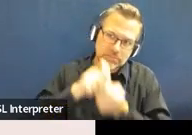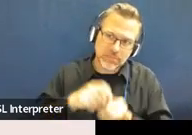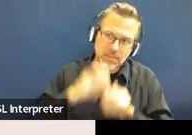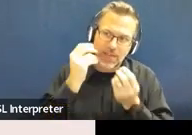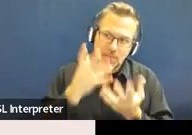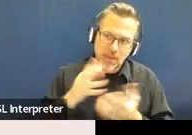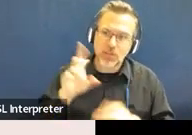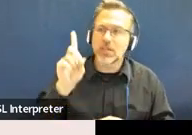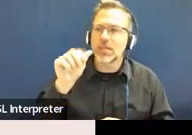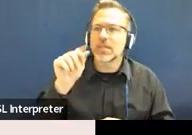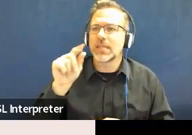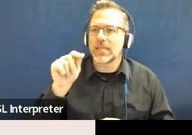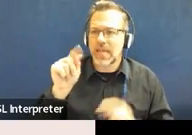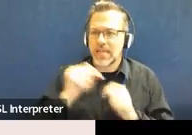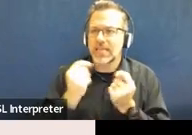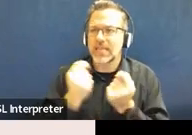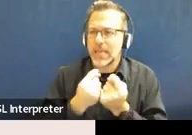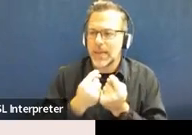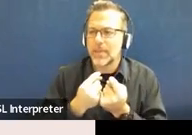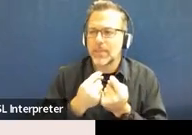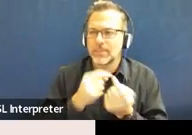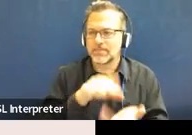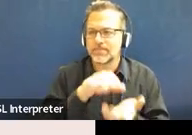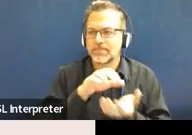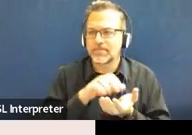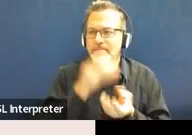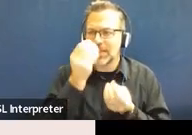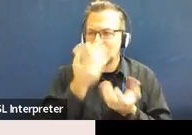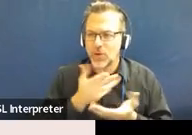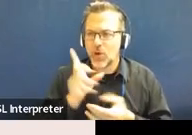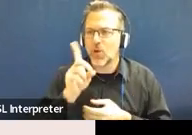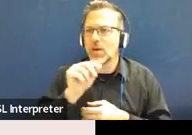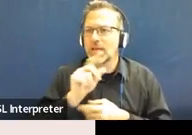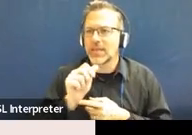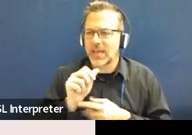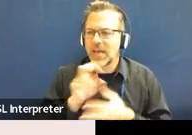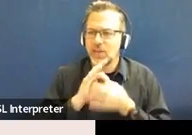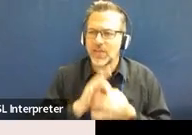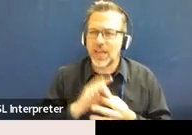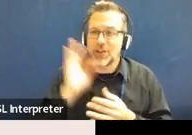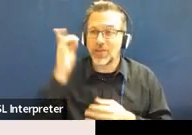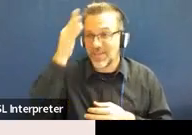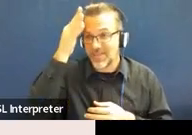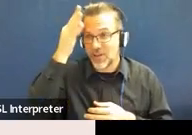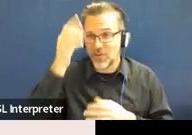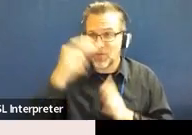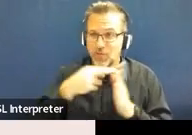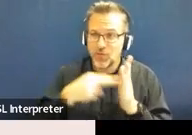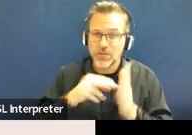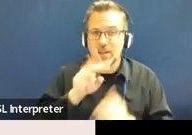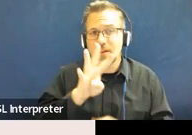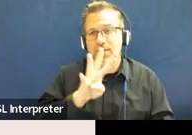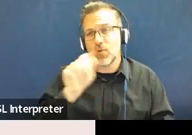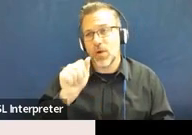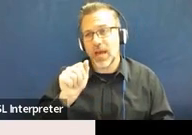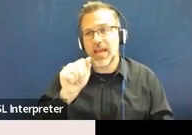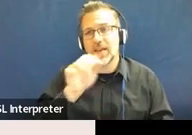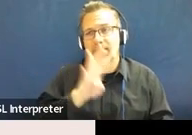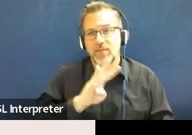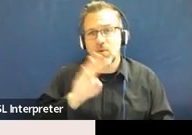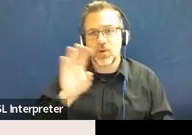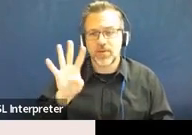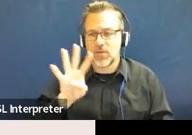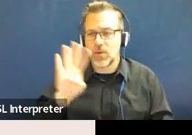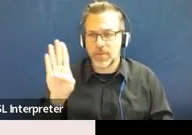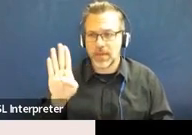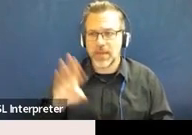data team would report to me data around those, those federal indicators that 4A and 4B. And if